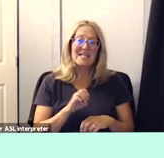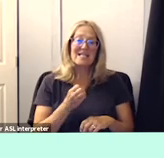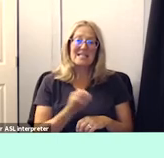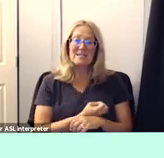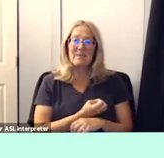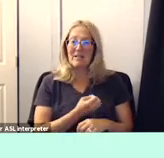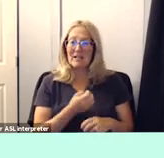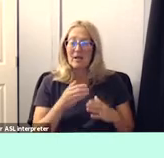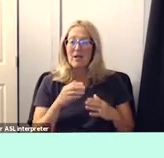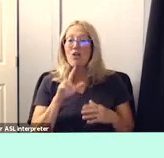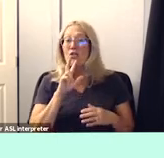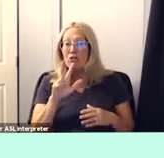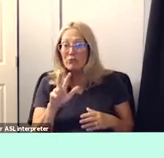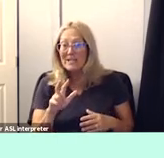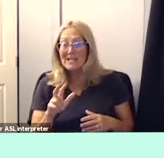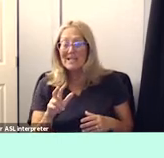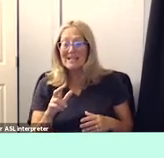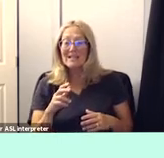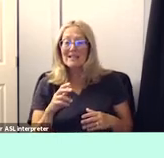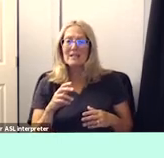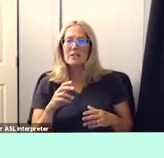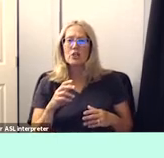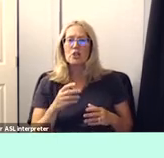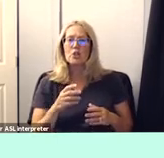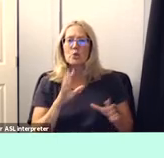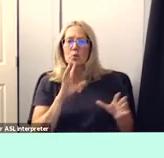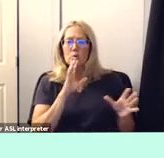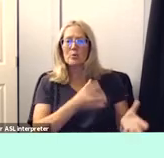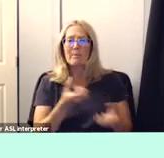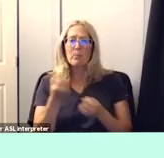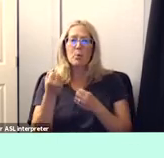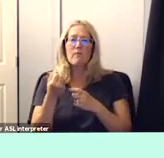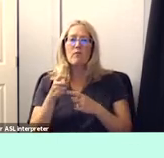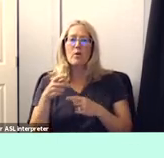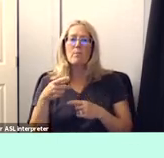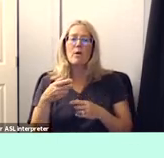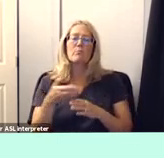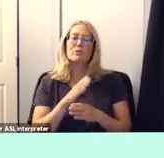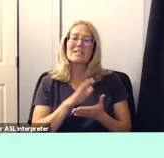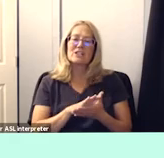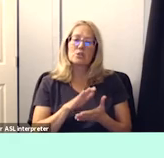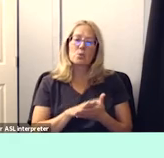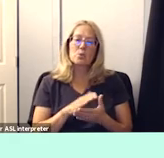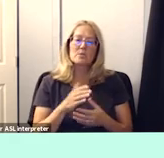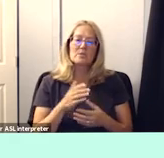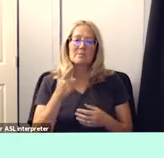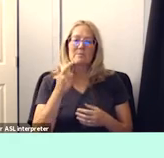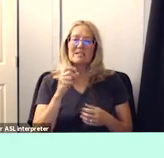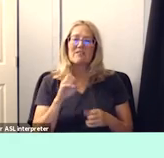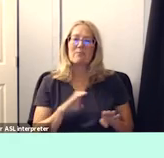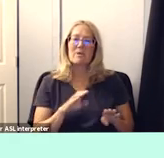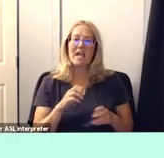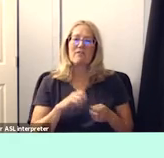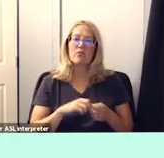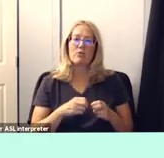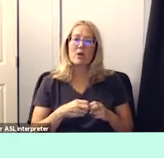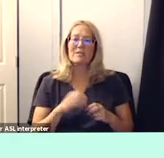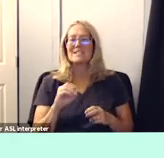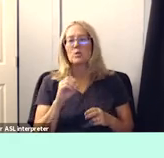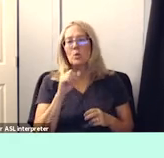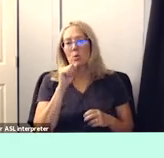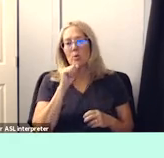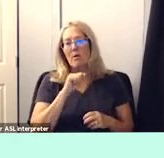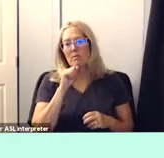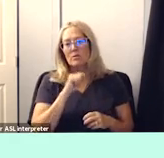being removed from preschool because of behavior because of zero tolerance